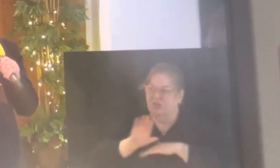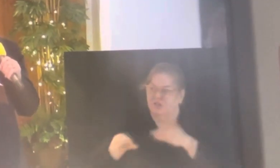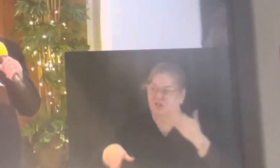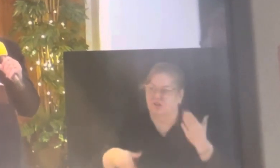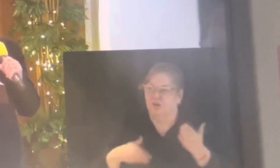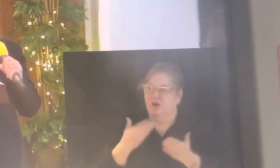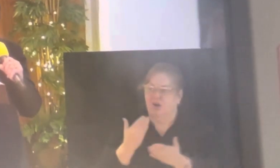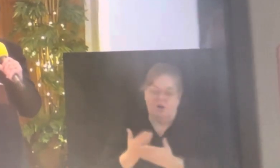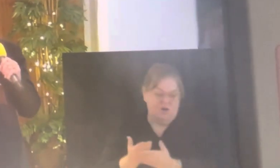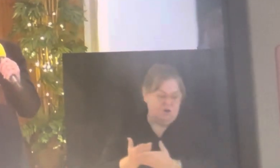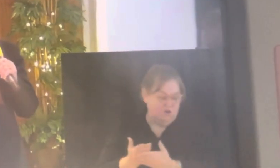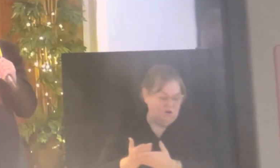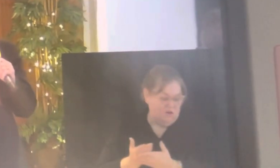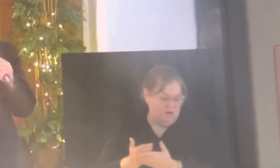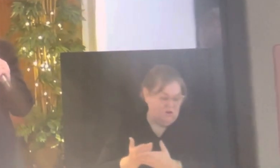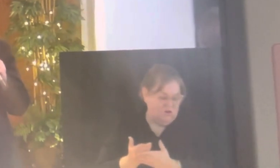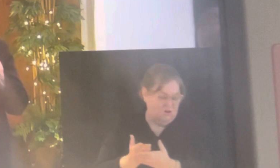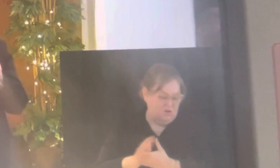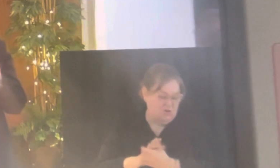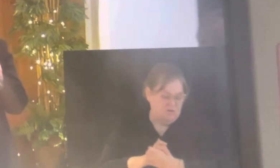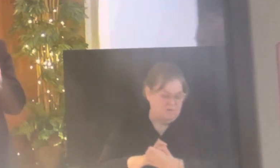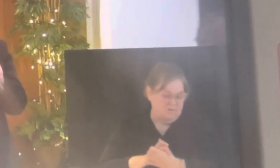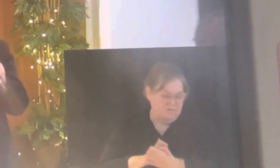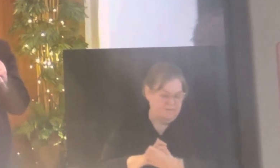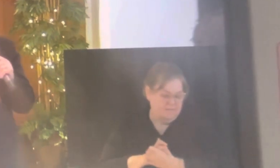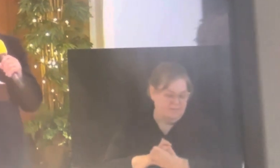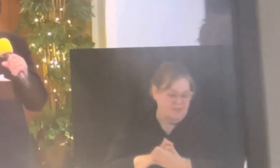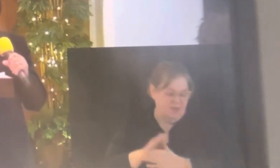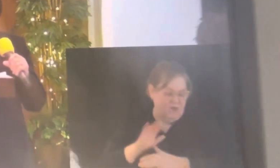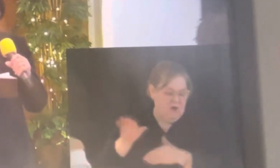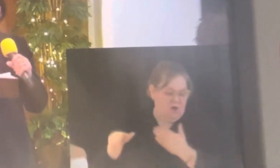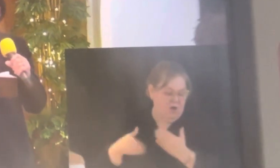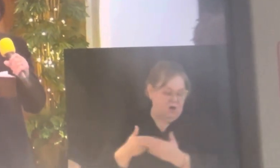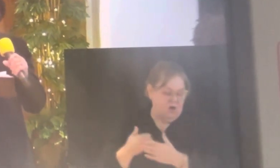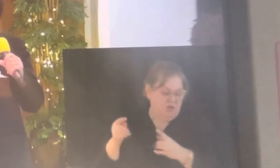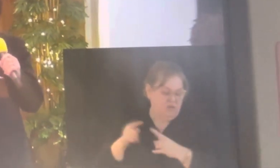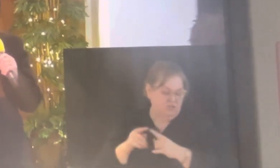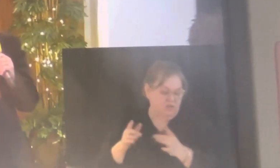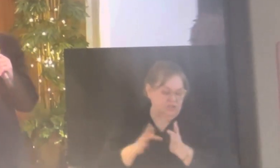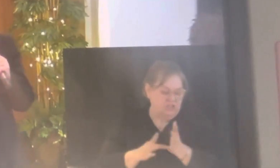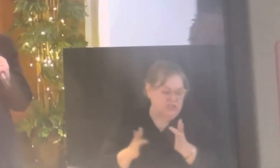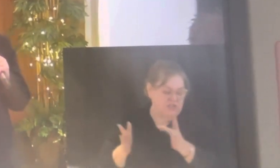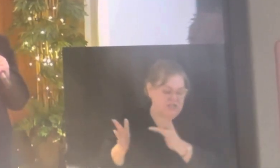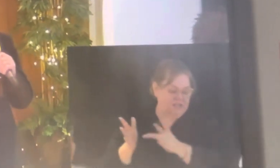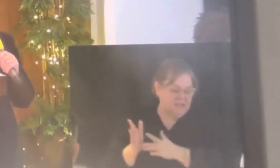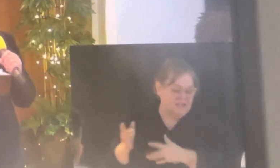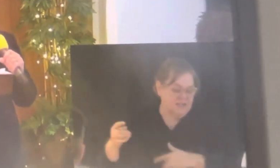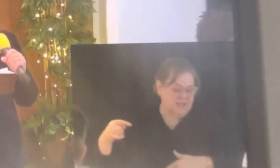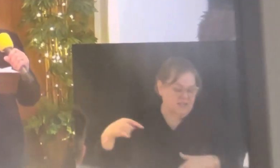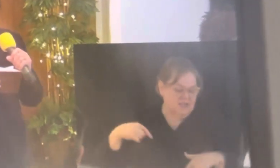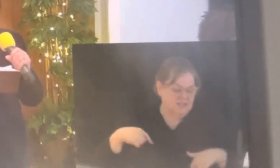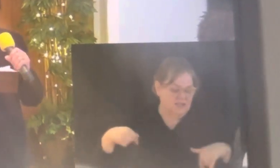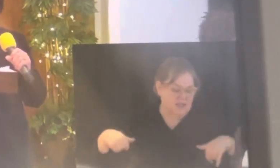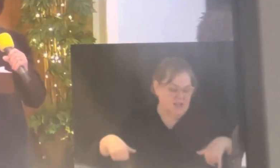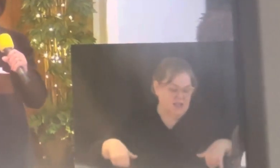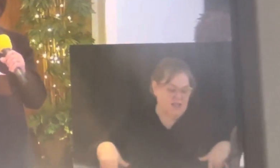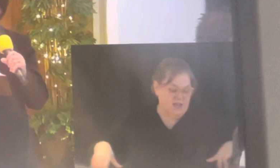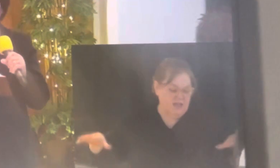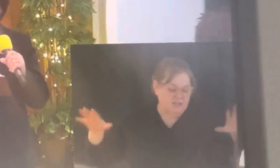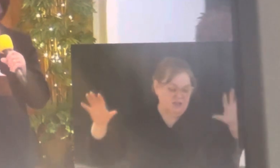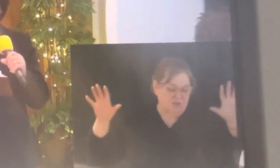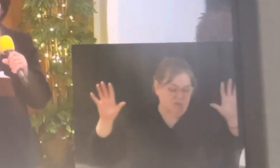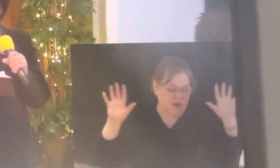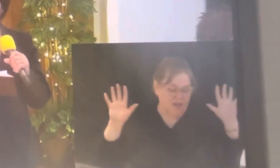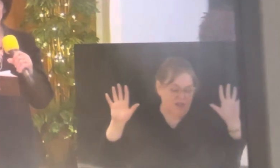all. All to Jesus I